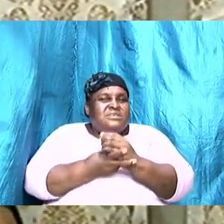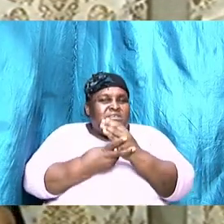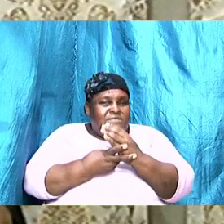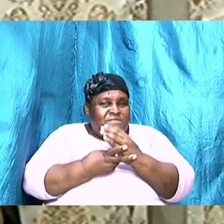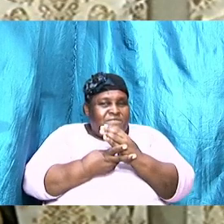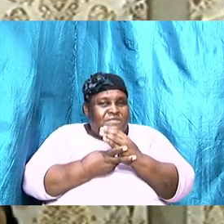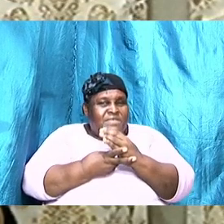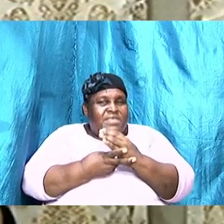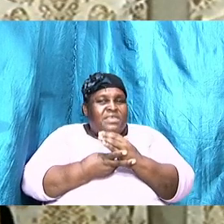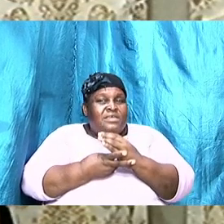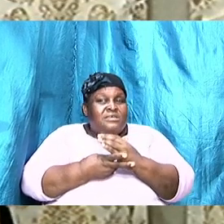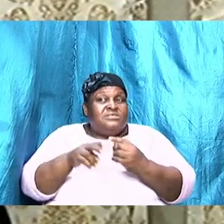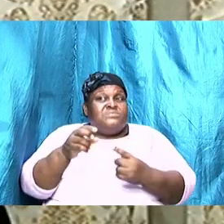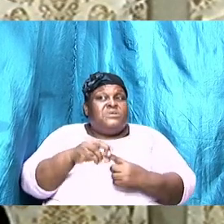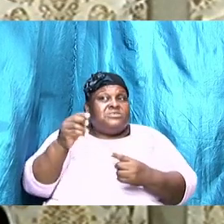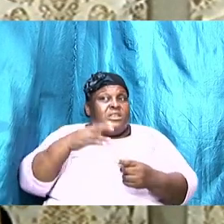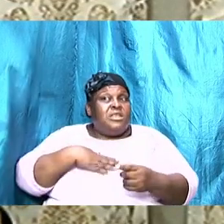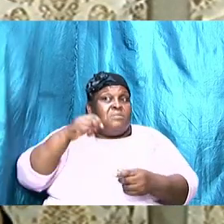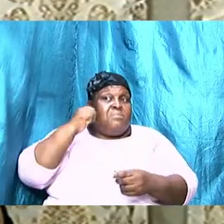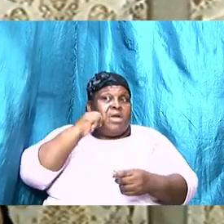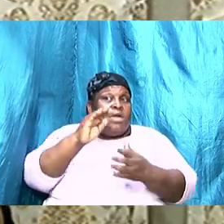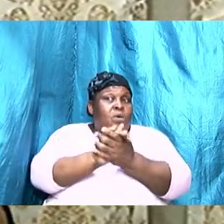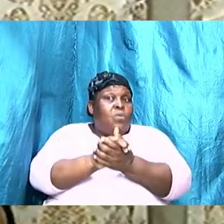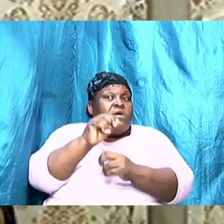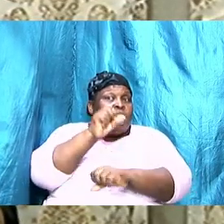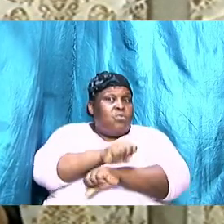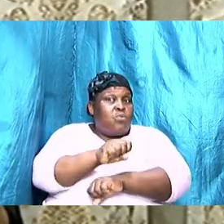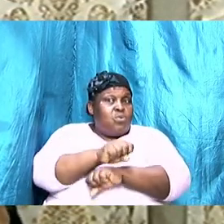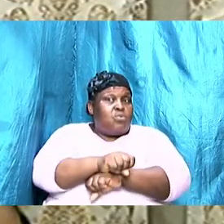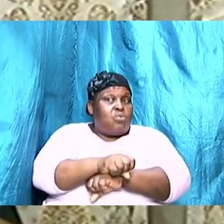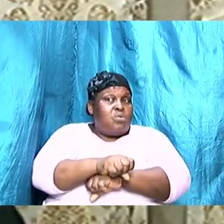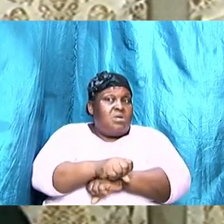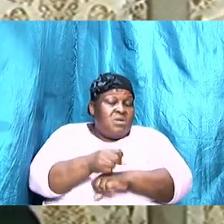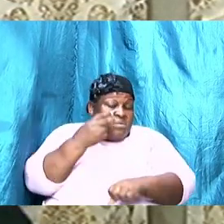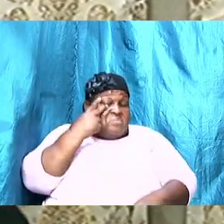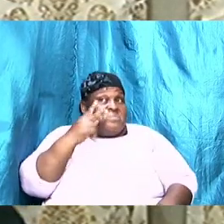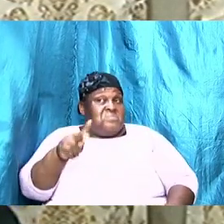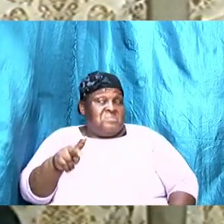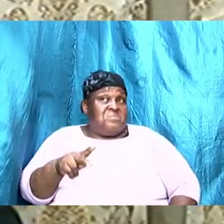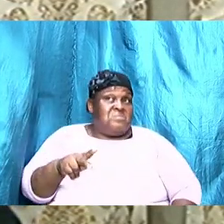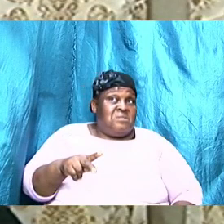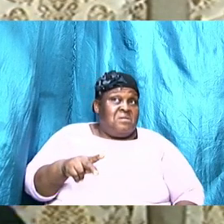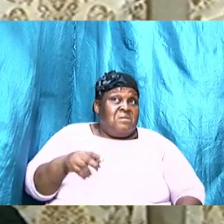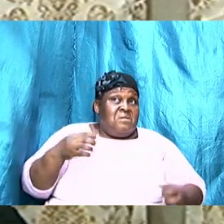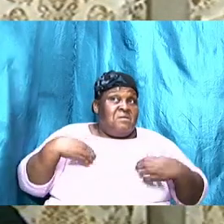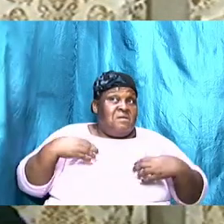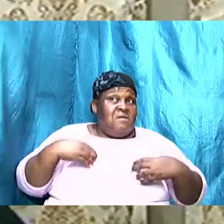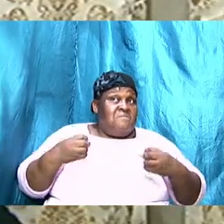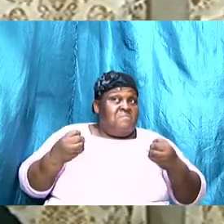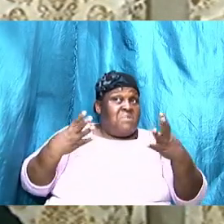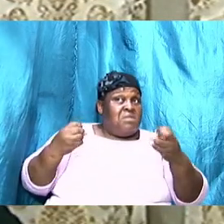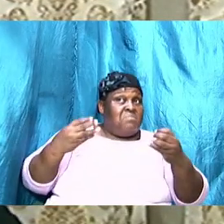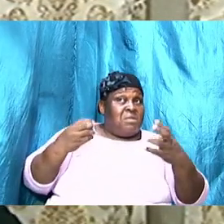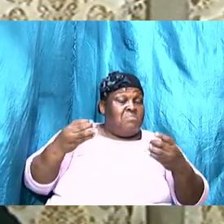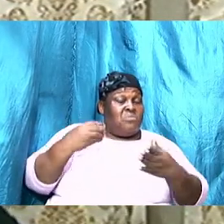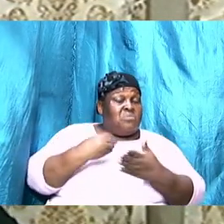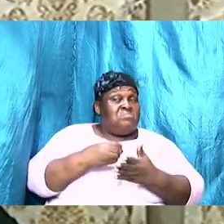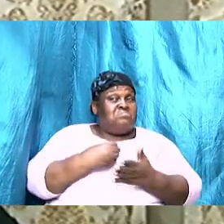work and worse I don't know what she's getting and we assume that she have a whole lot when maybe she does not